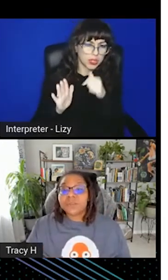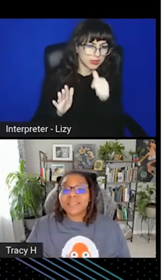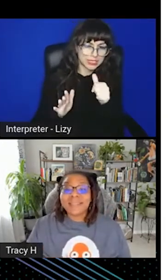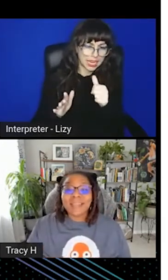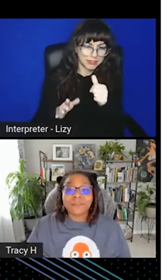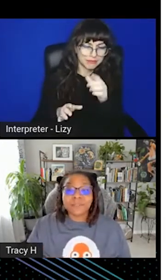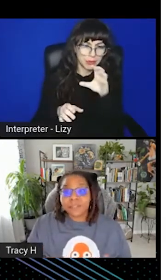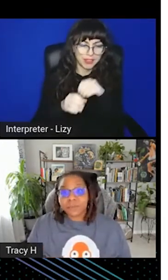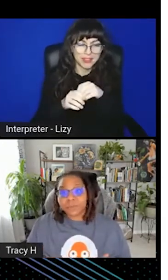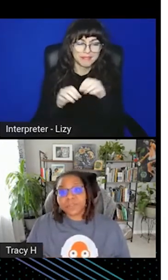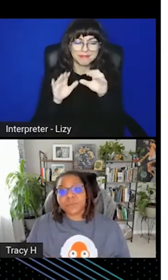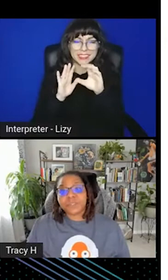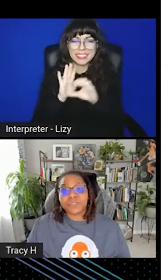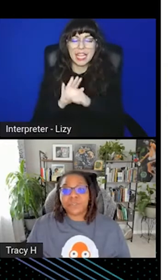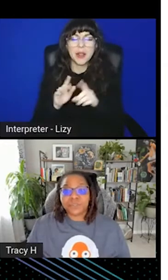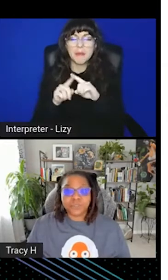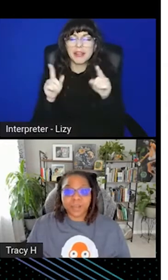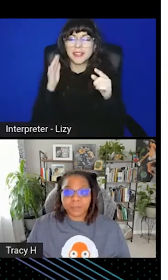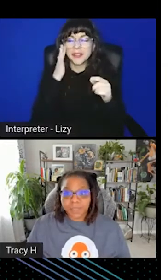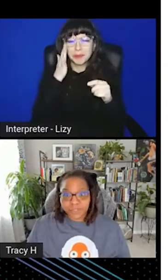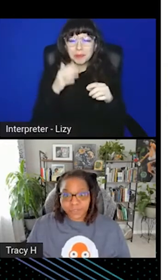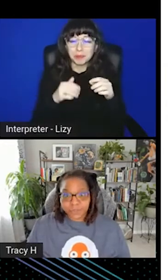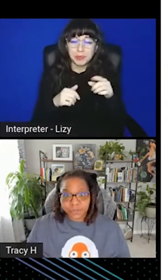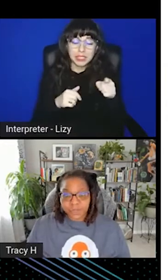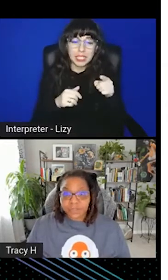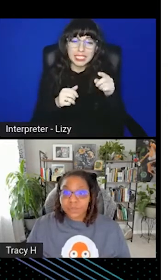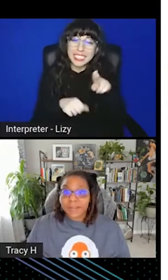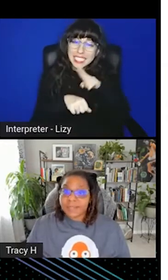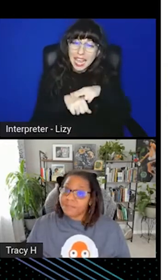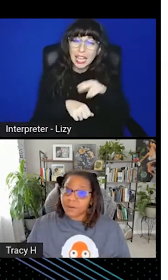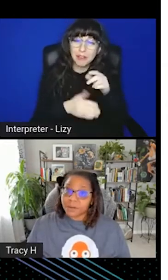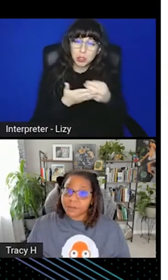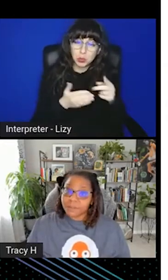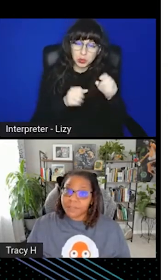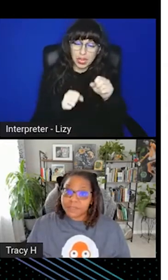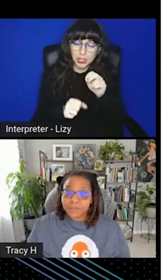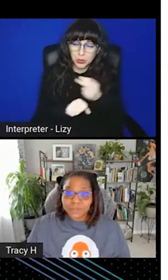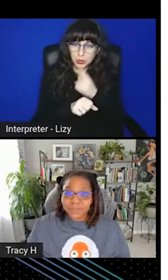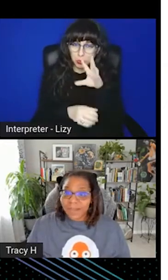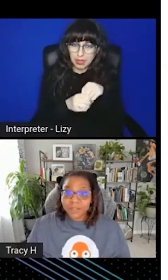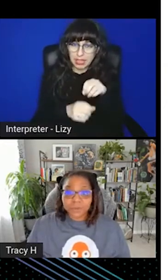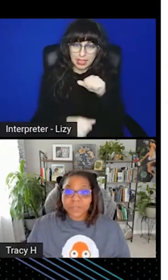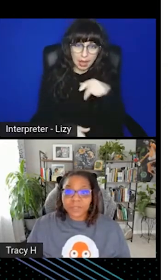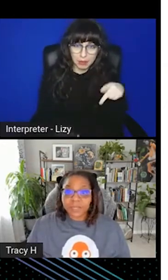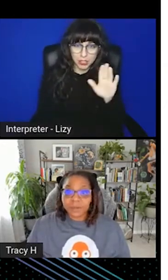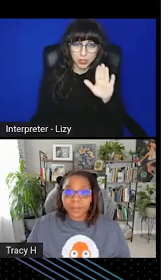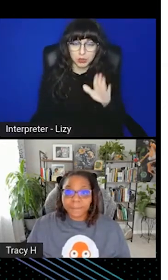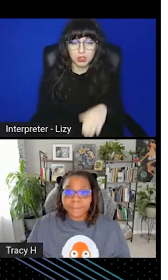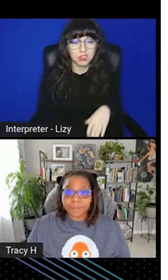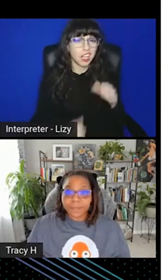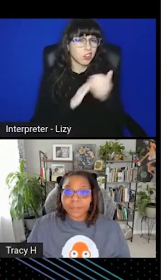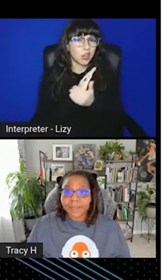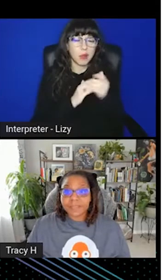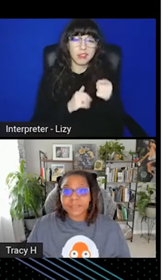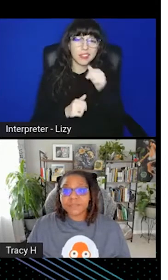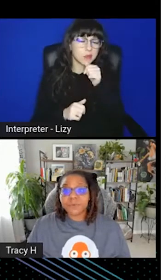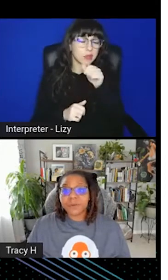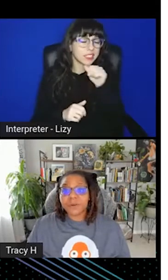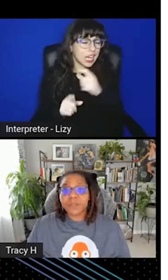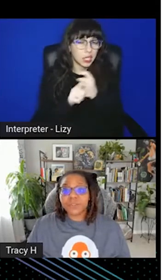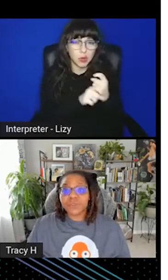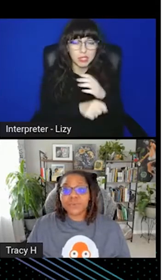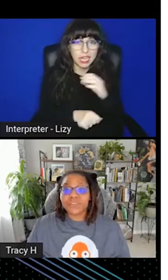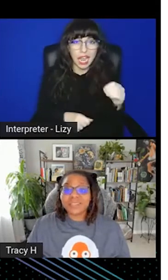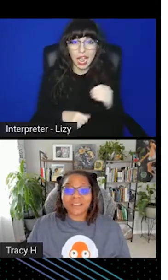includes a native secret resource that you can use in your applications. So by default, these secrets are not encrypted in any way. And the base64